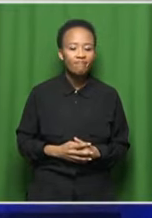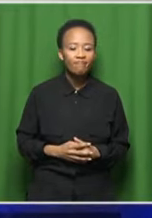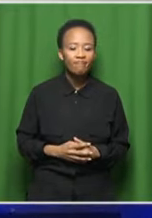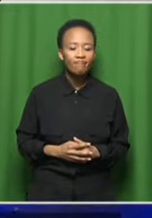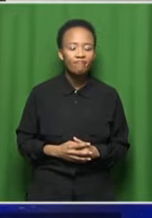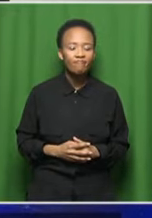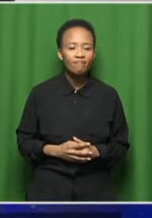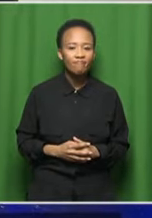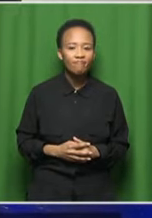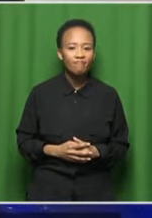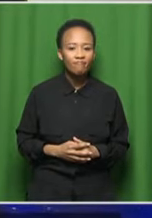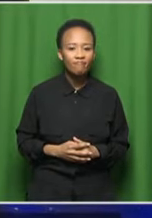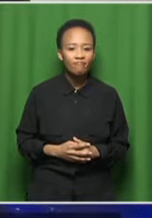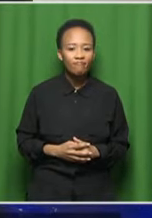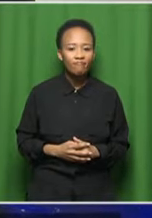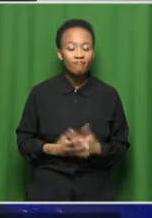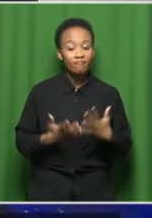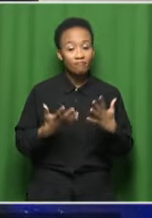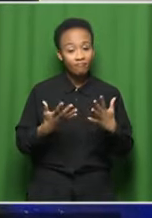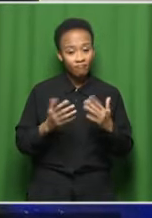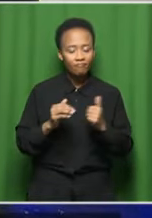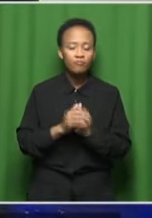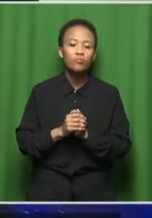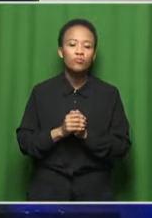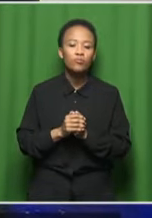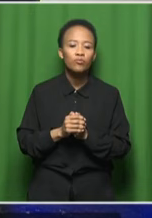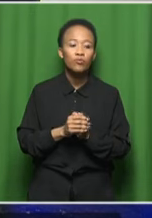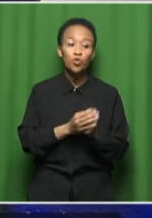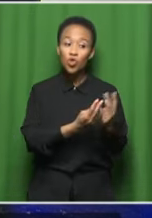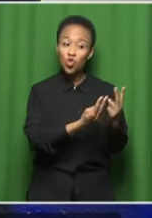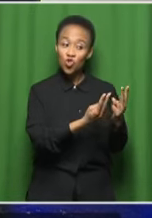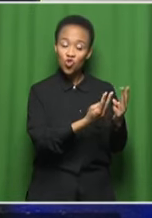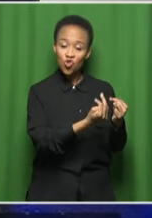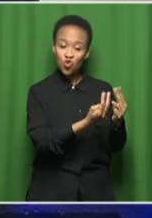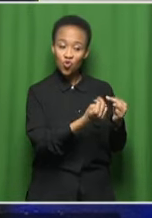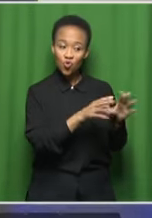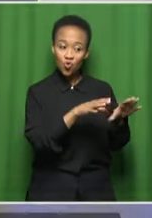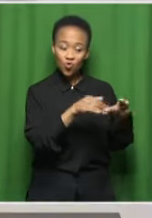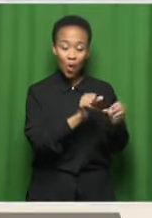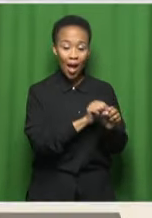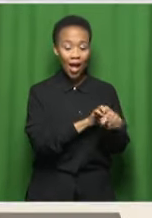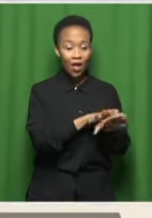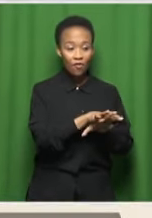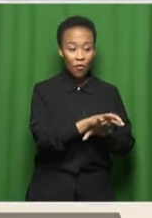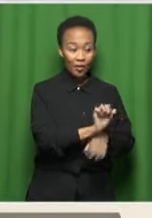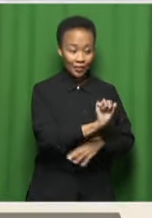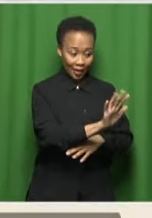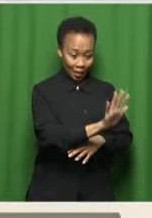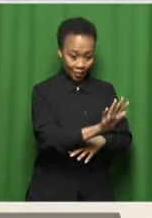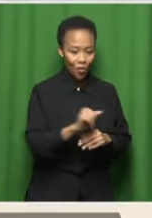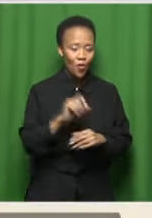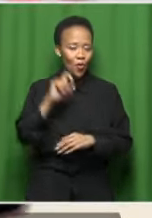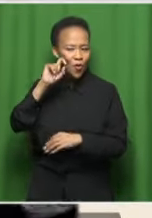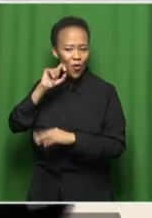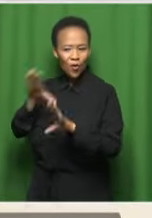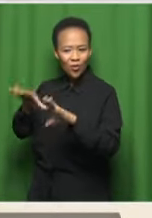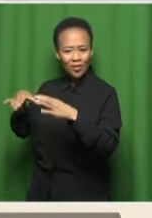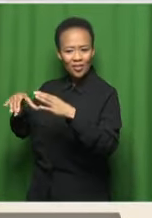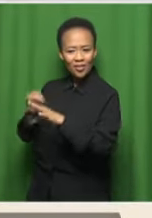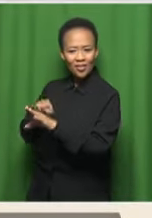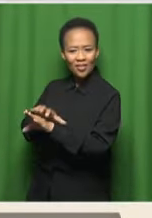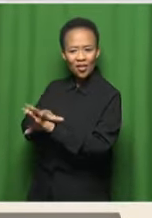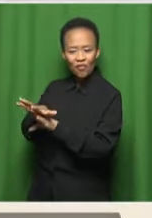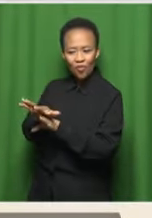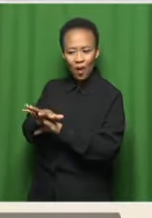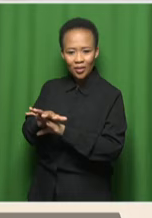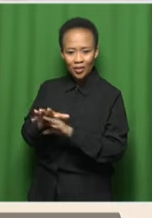synergy between the influence of the new cats and the influence of the older folk. And if you blend